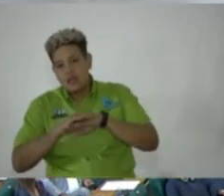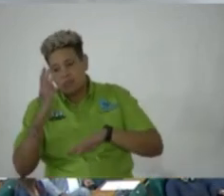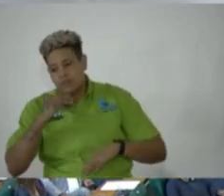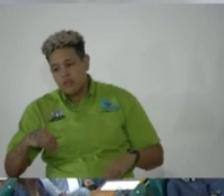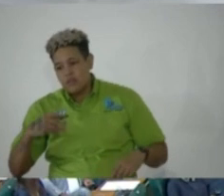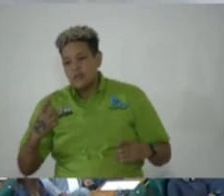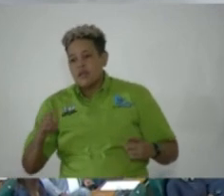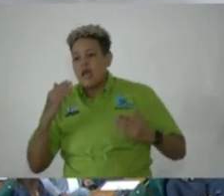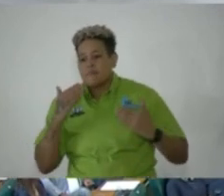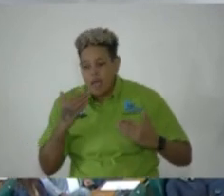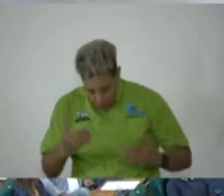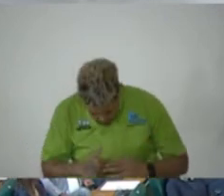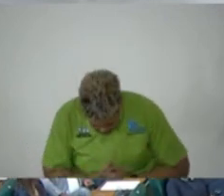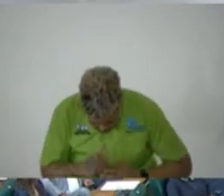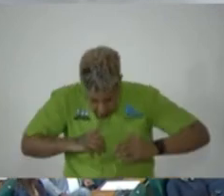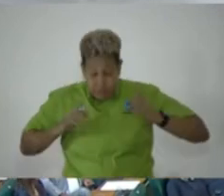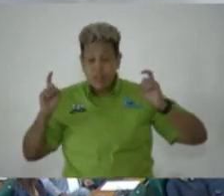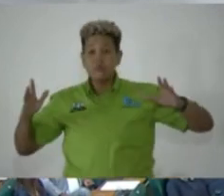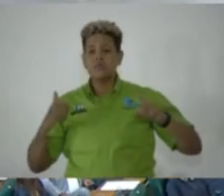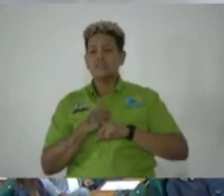Thank you, Madam Speaker.